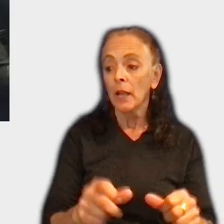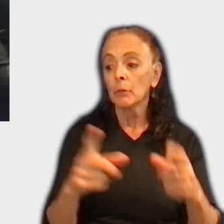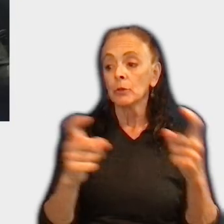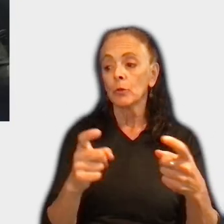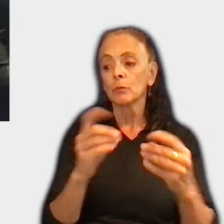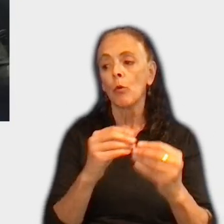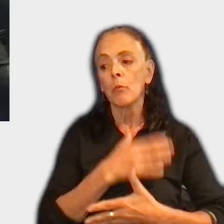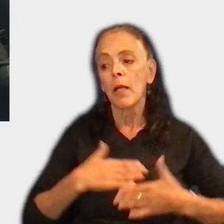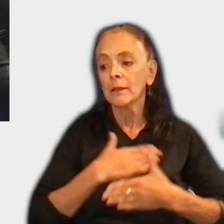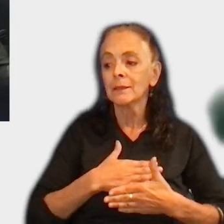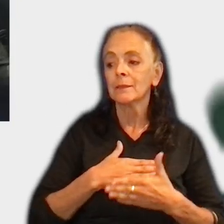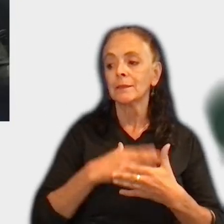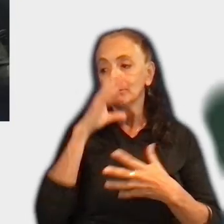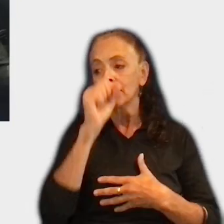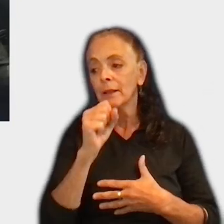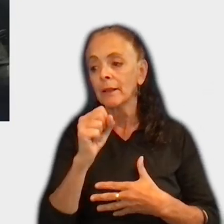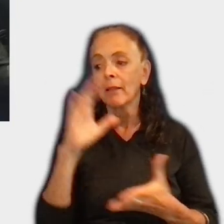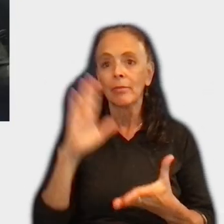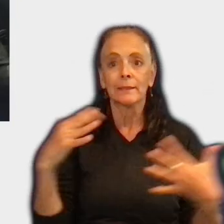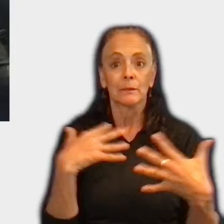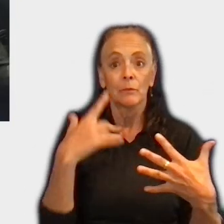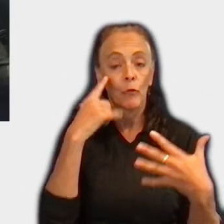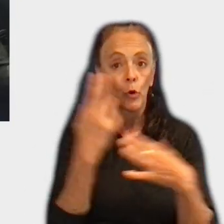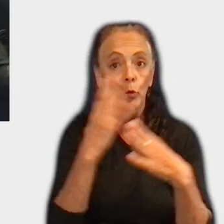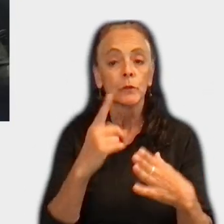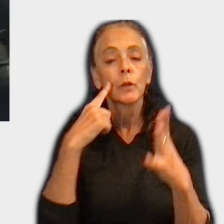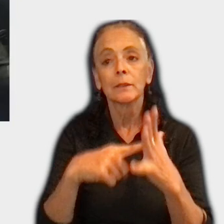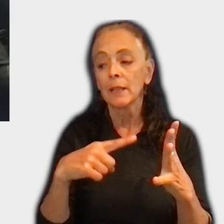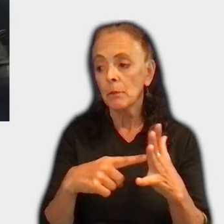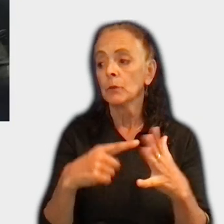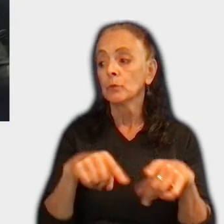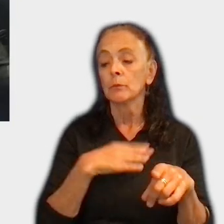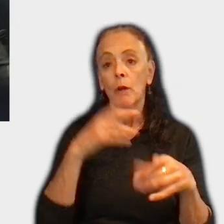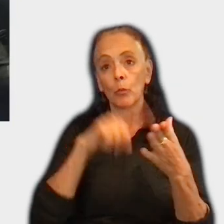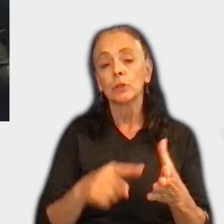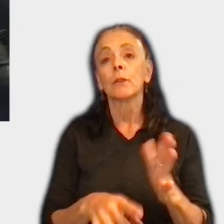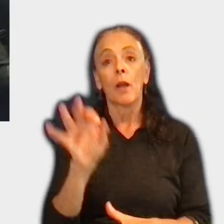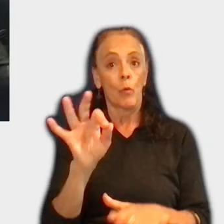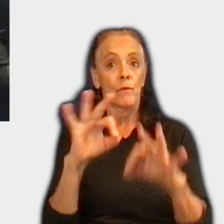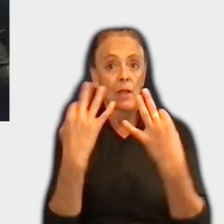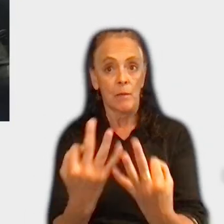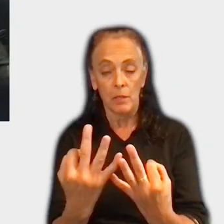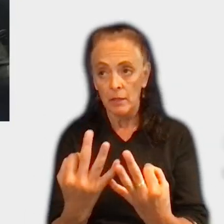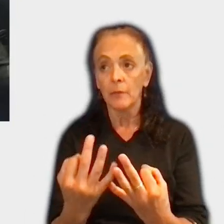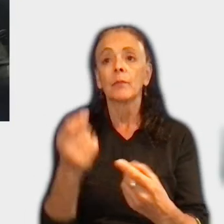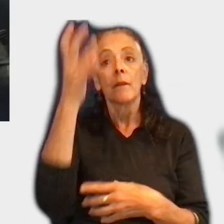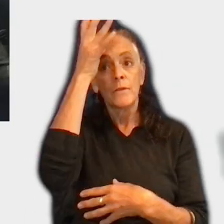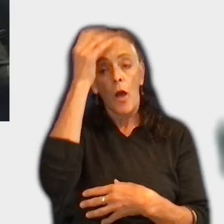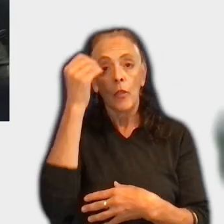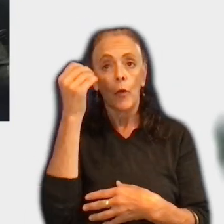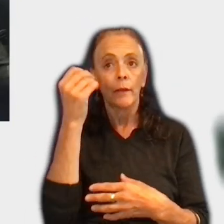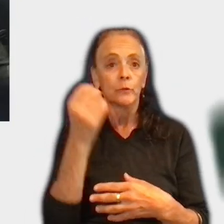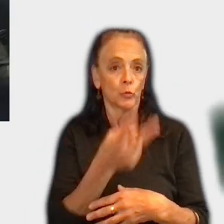users. Like for example, like when making research, I found like one family, like fathers and two